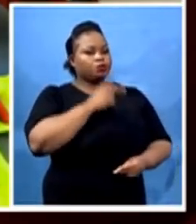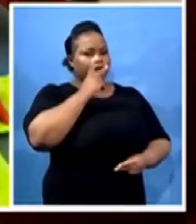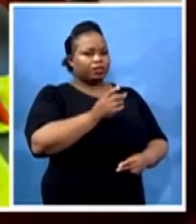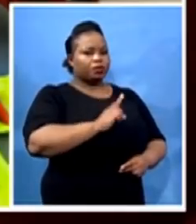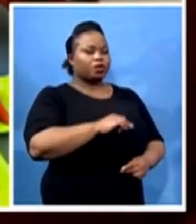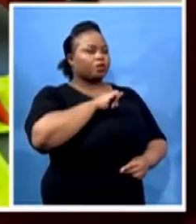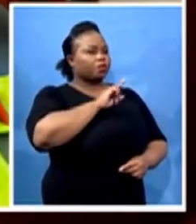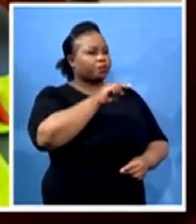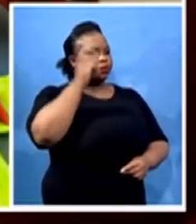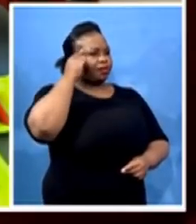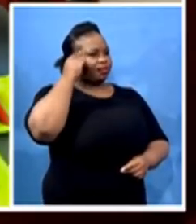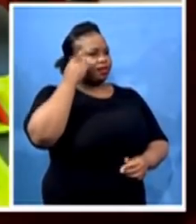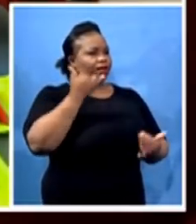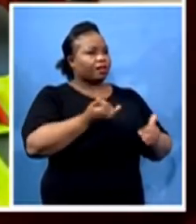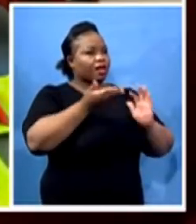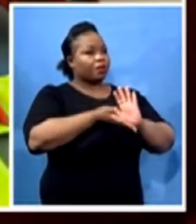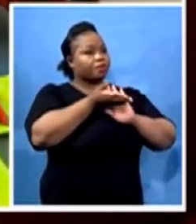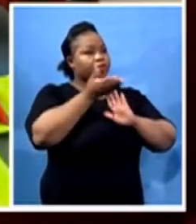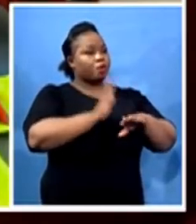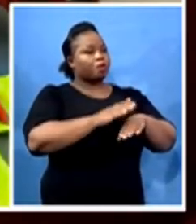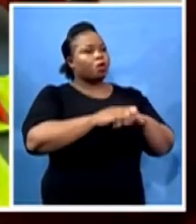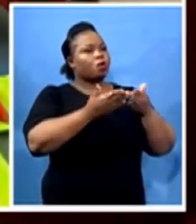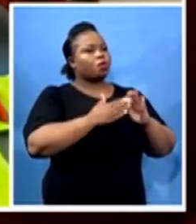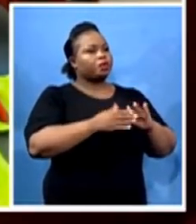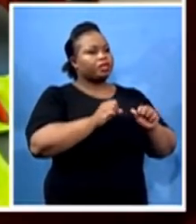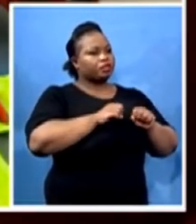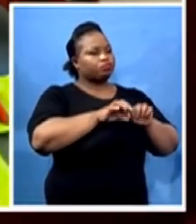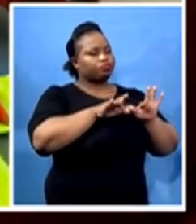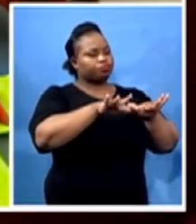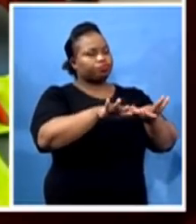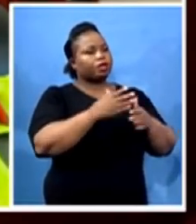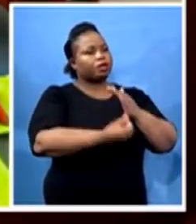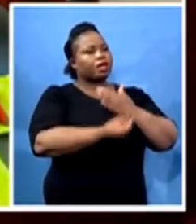in community transmission in and around the rural areas within Mopani?